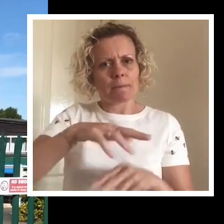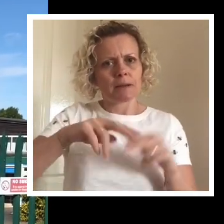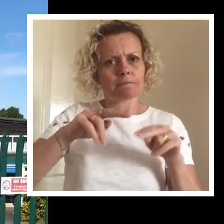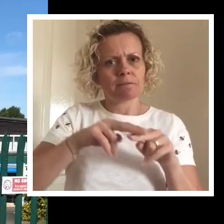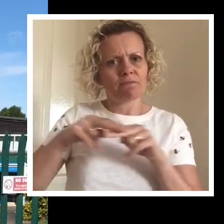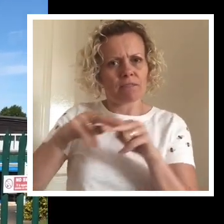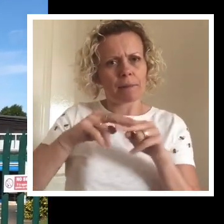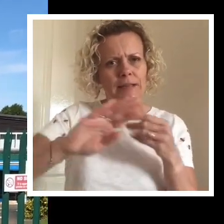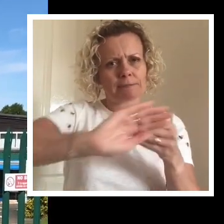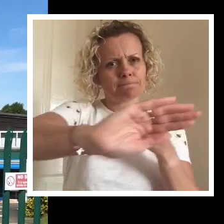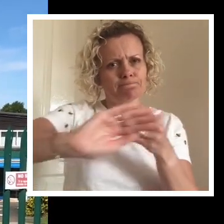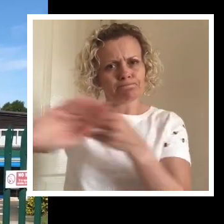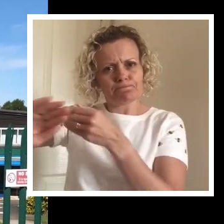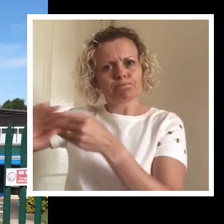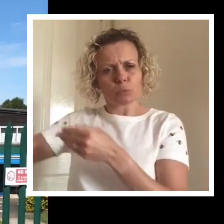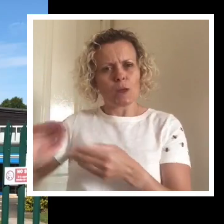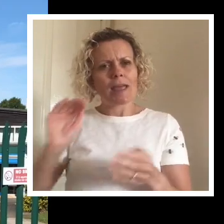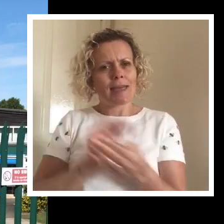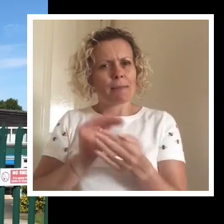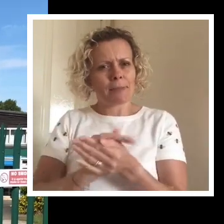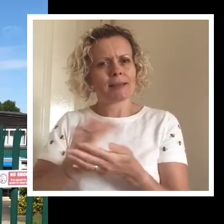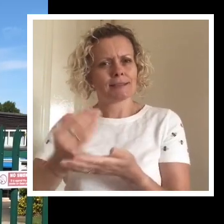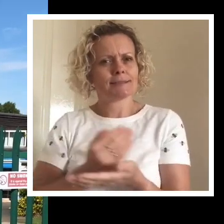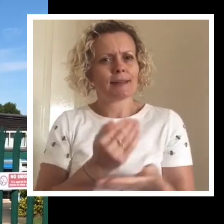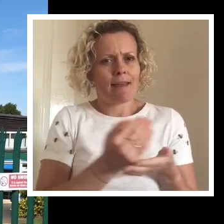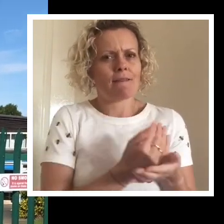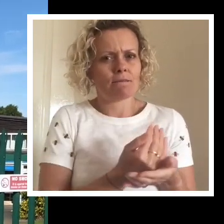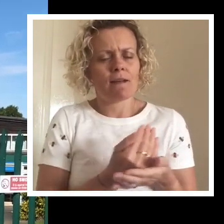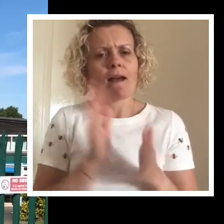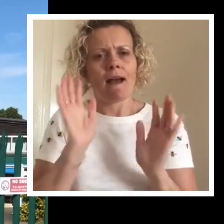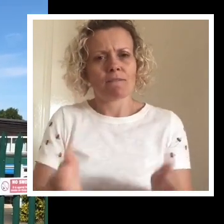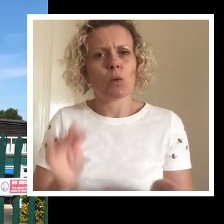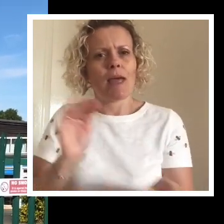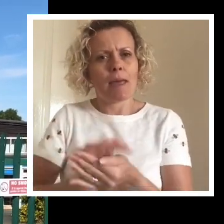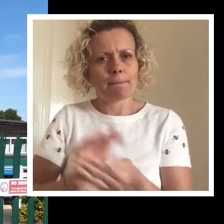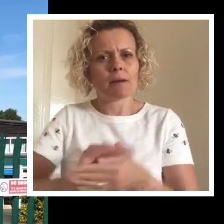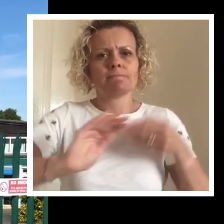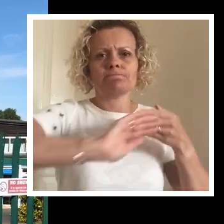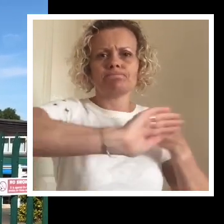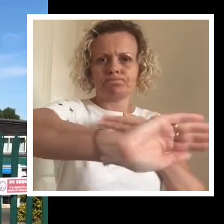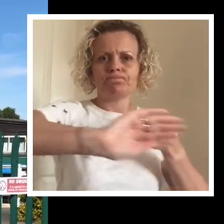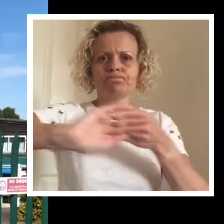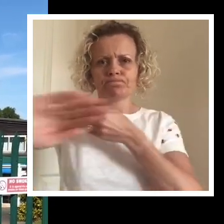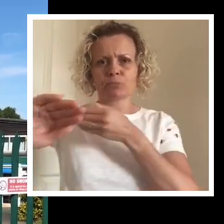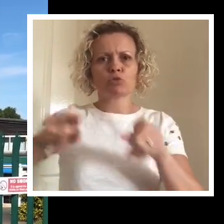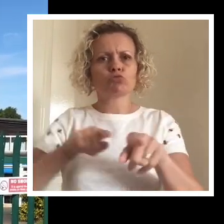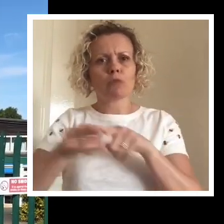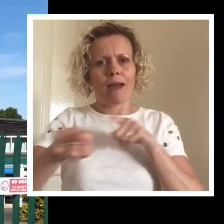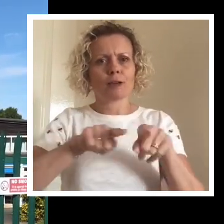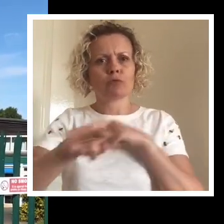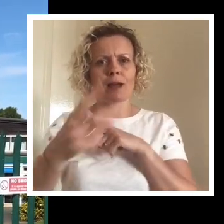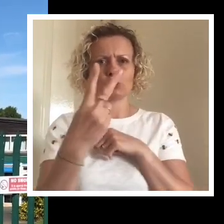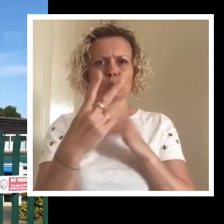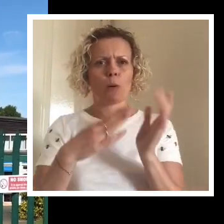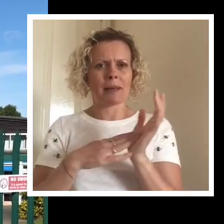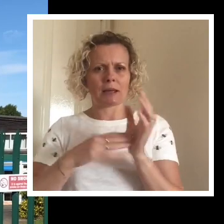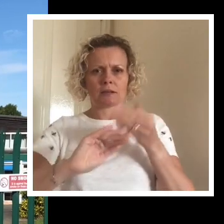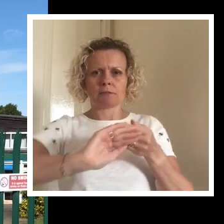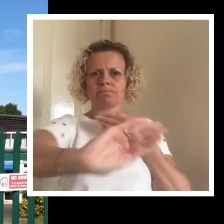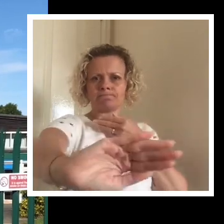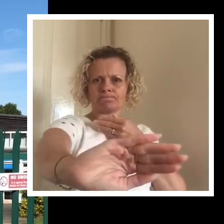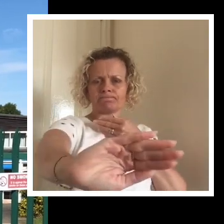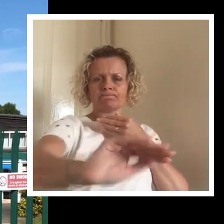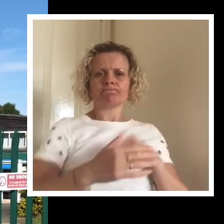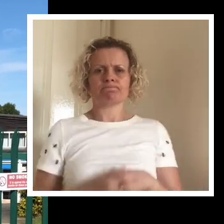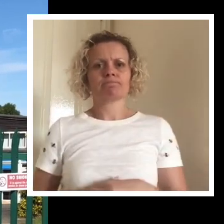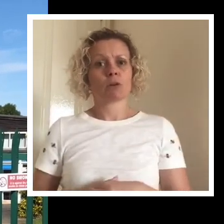school. To keep everybody in school safe we're still going to have to observe social distancing rules and try and keep two metres apart from each